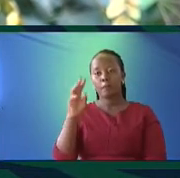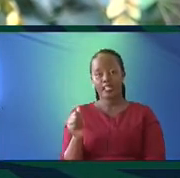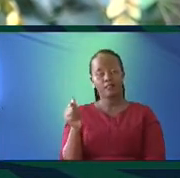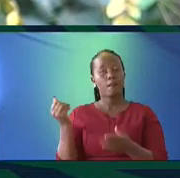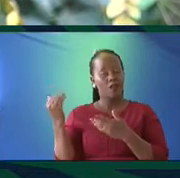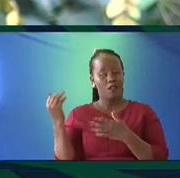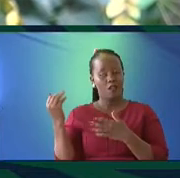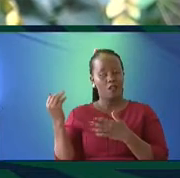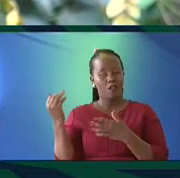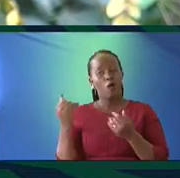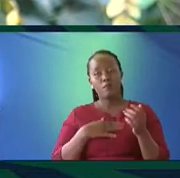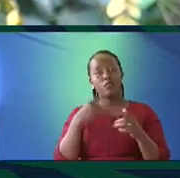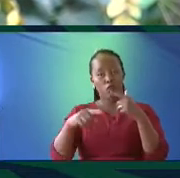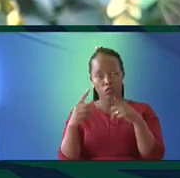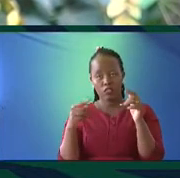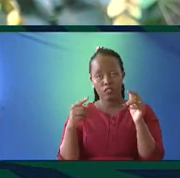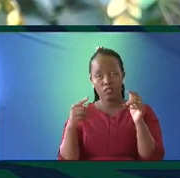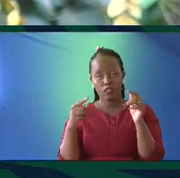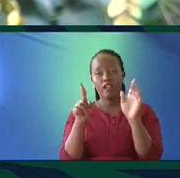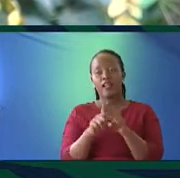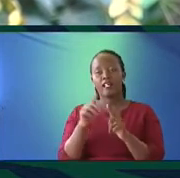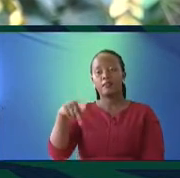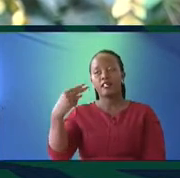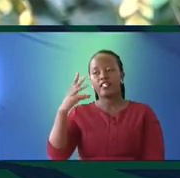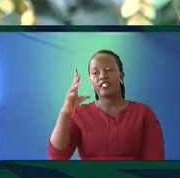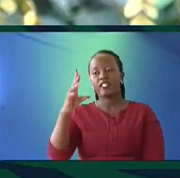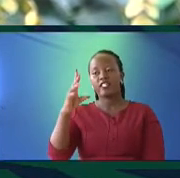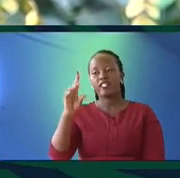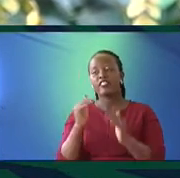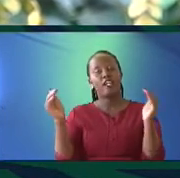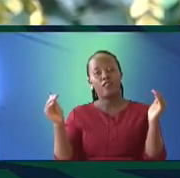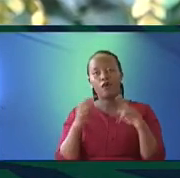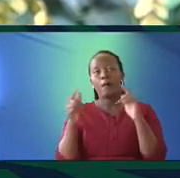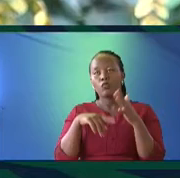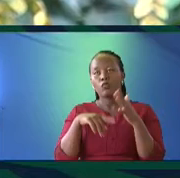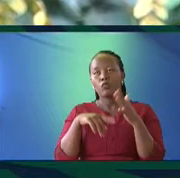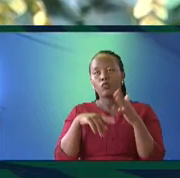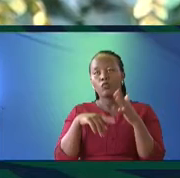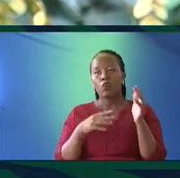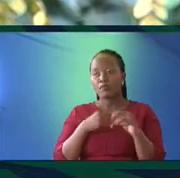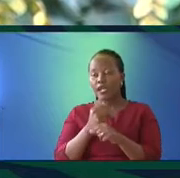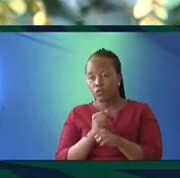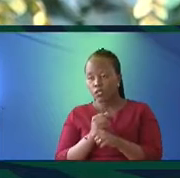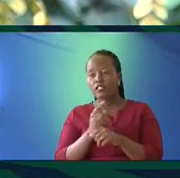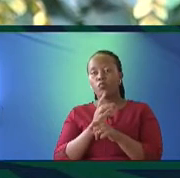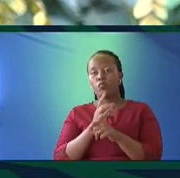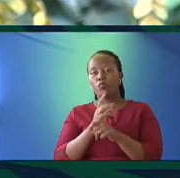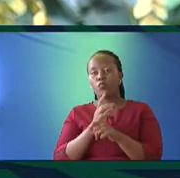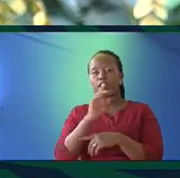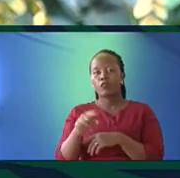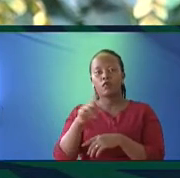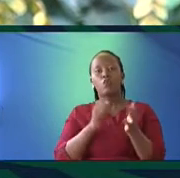continued like Professor Kemani Njogu up to PhD level. But what I do is ensure that we